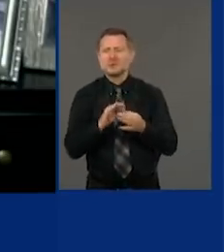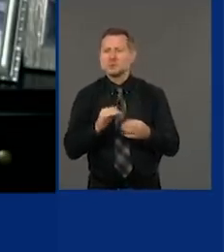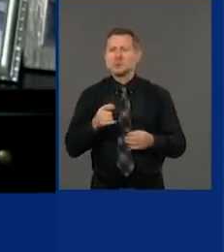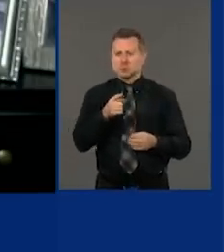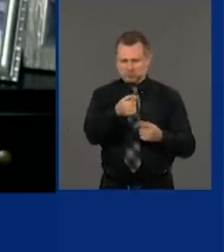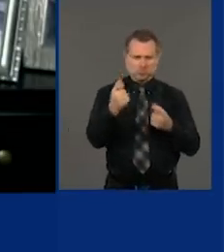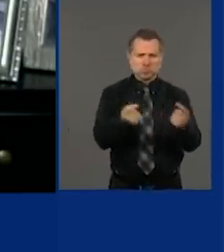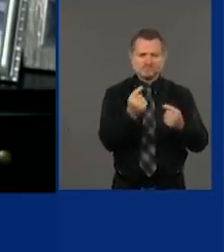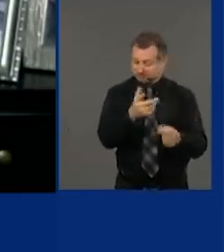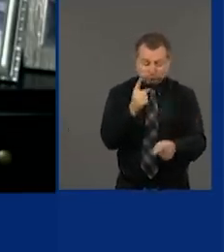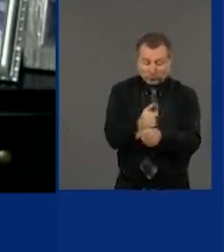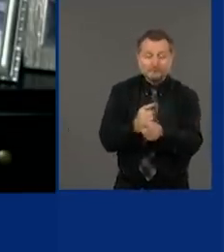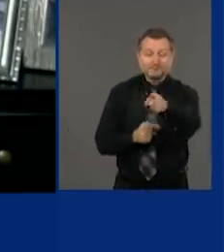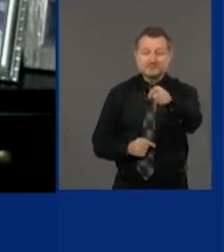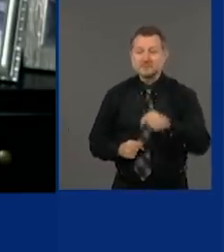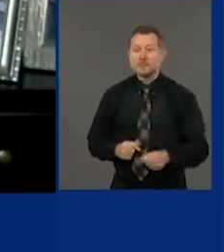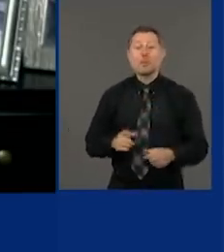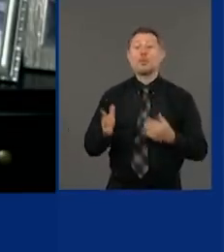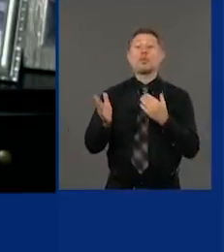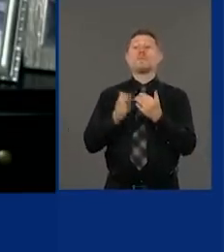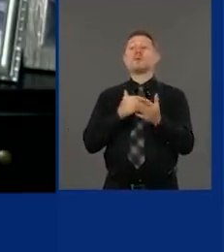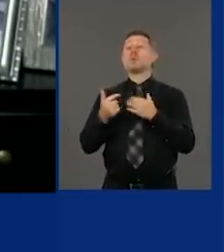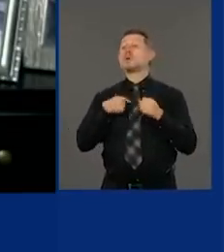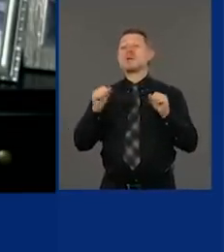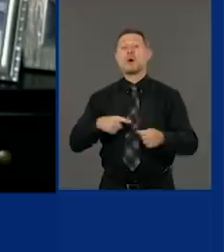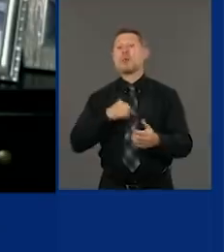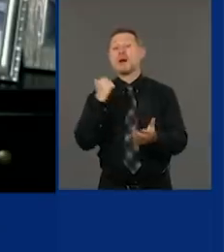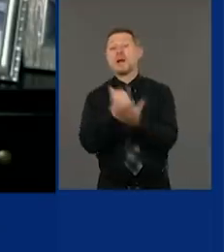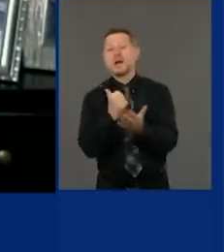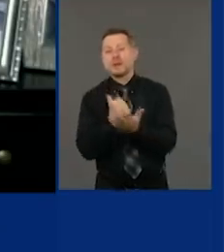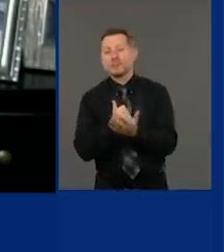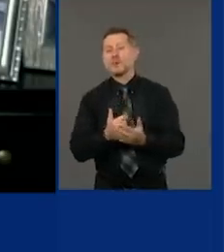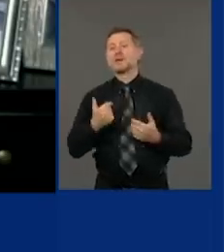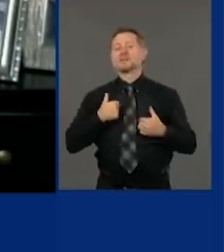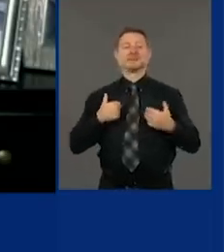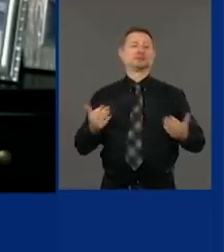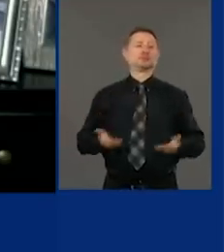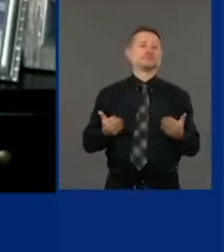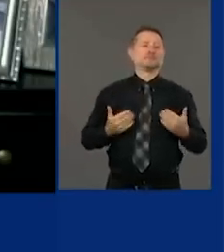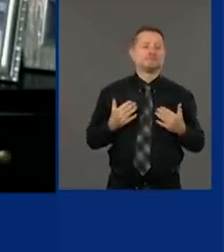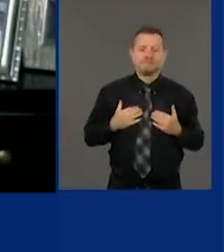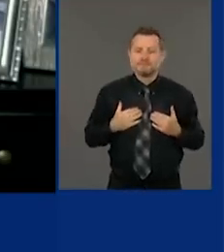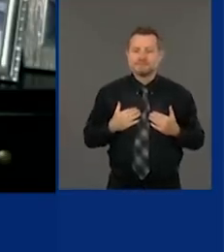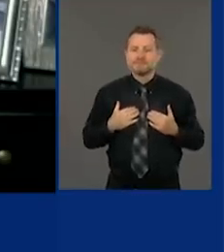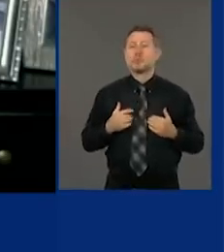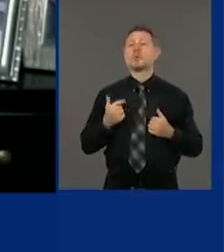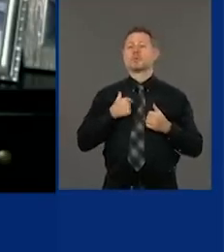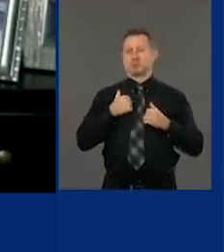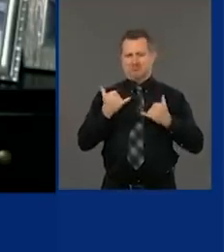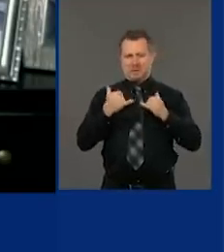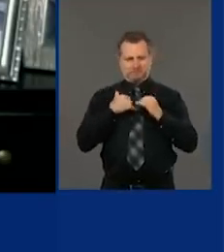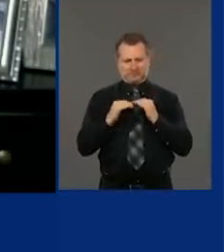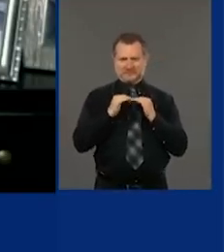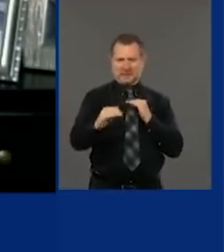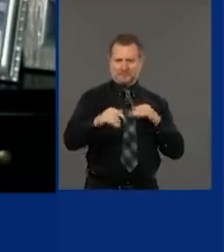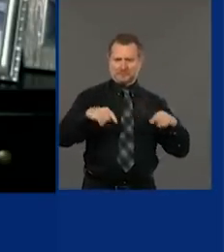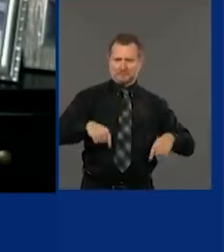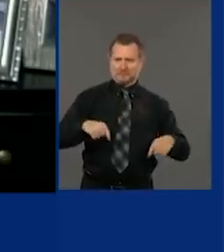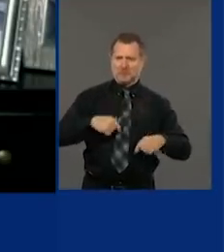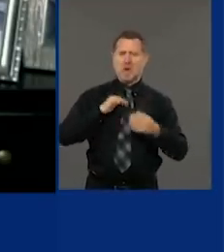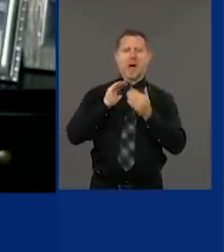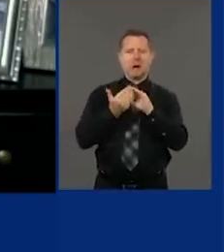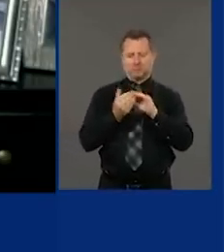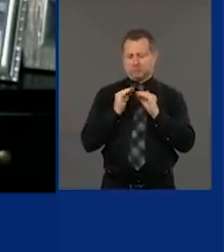Anything we can do to help, we're at a stable period now. We have the virus way down low.